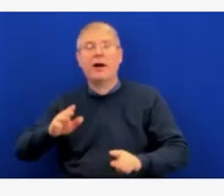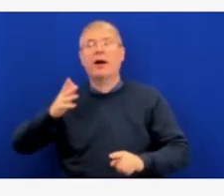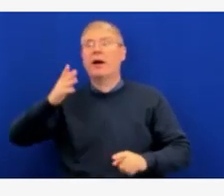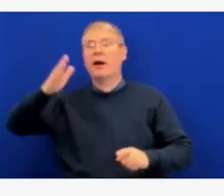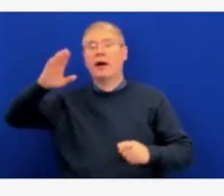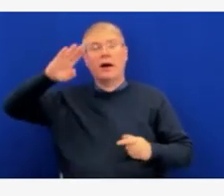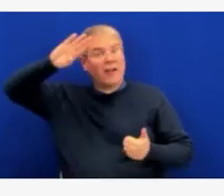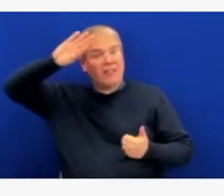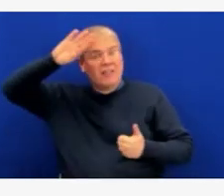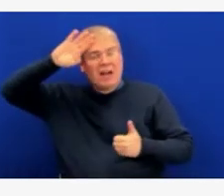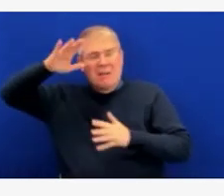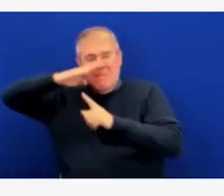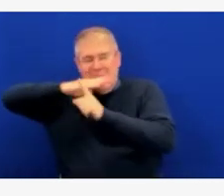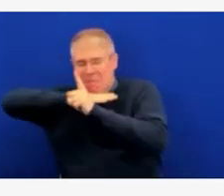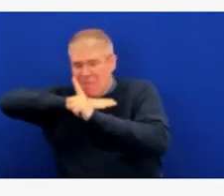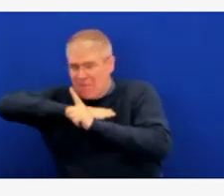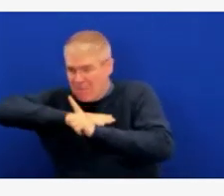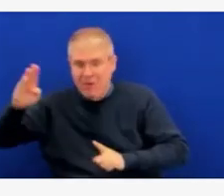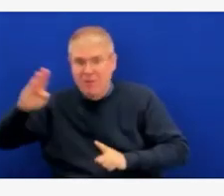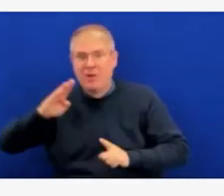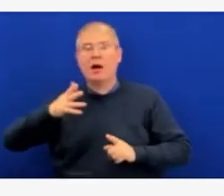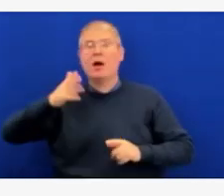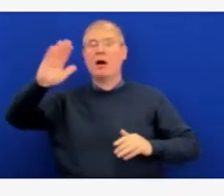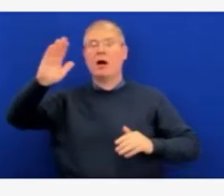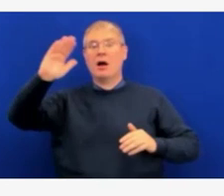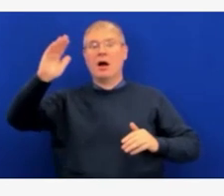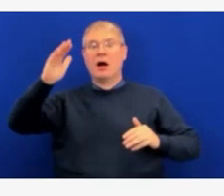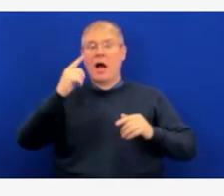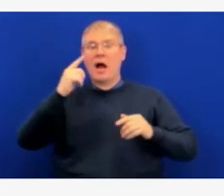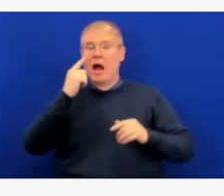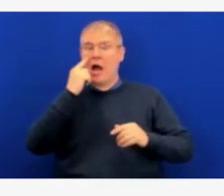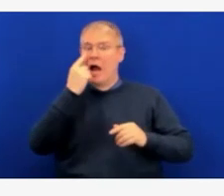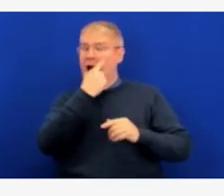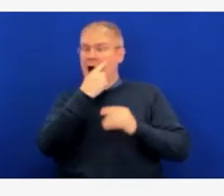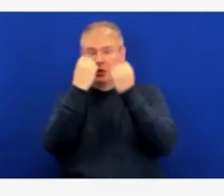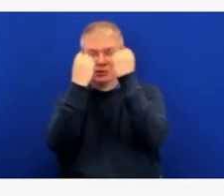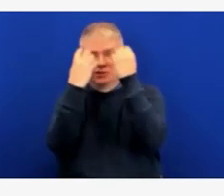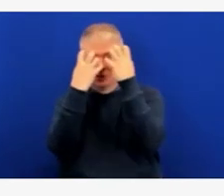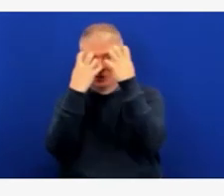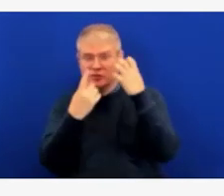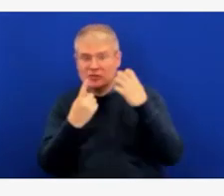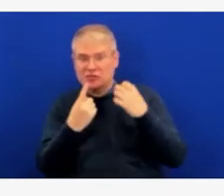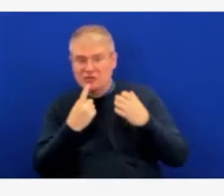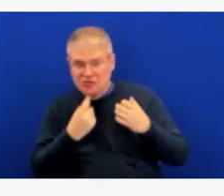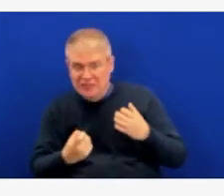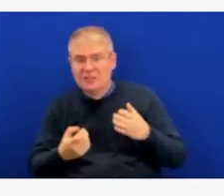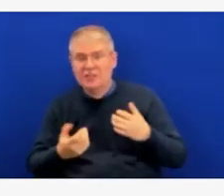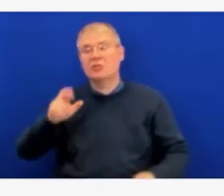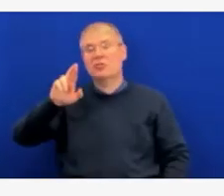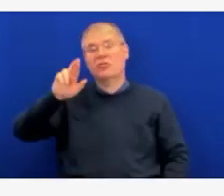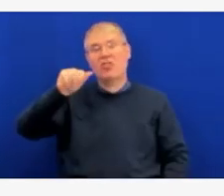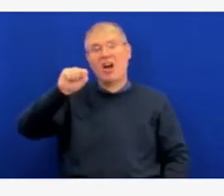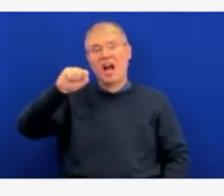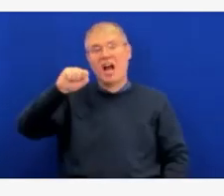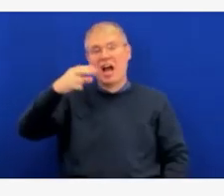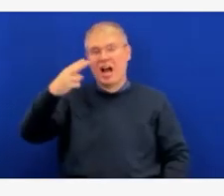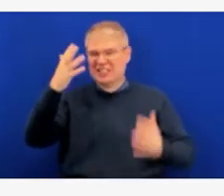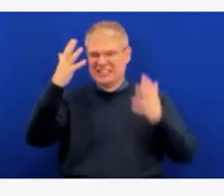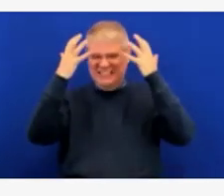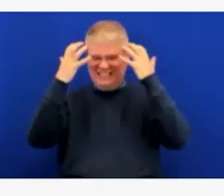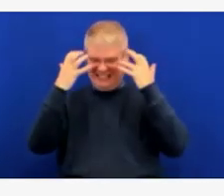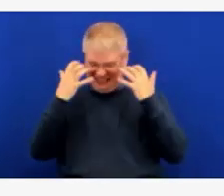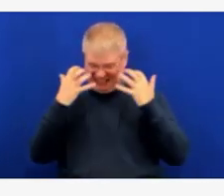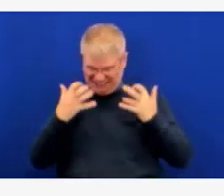levels, very red eyes, full-body rash, very fatigued, obviously very uncomfortable.